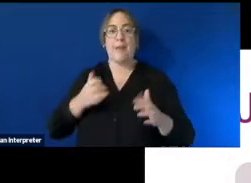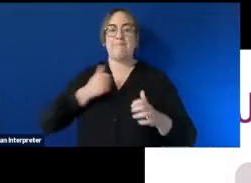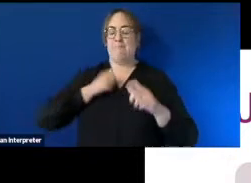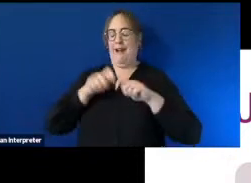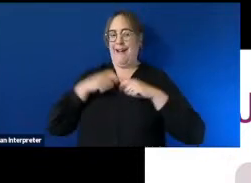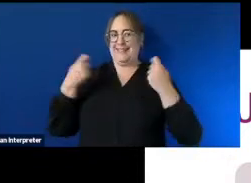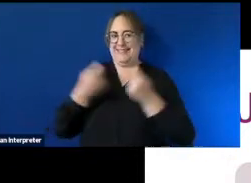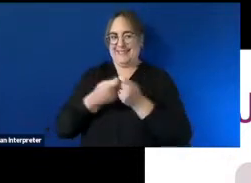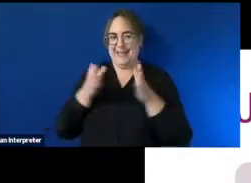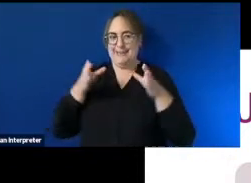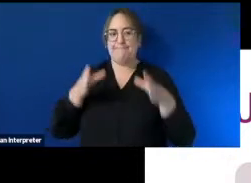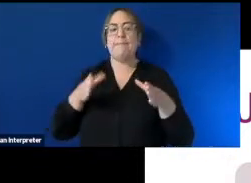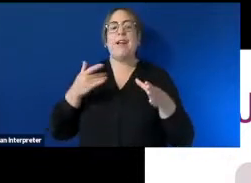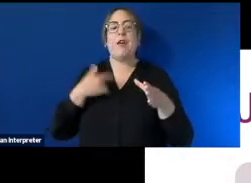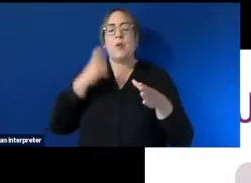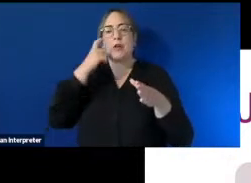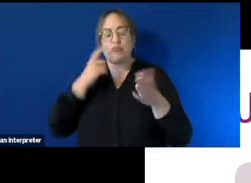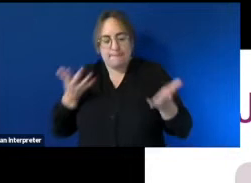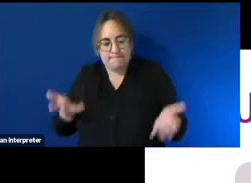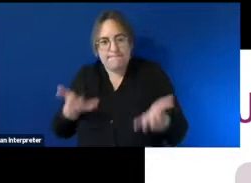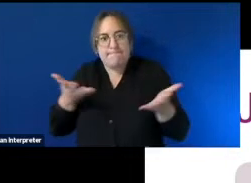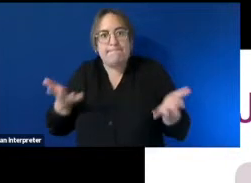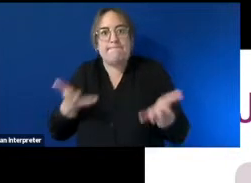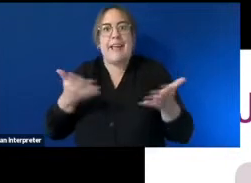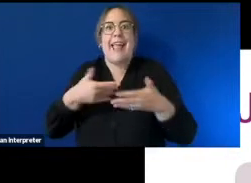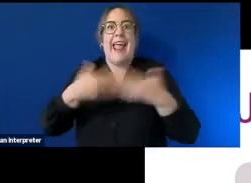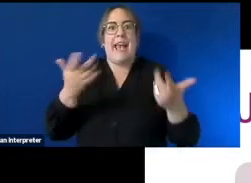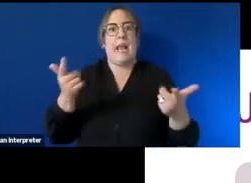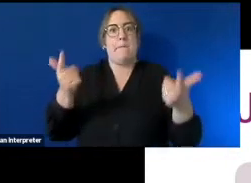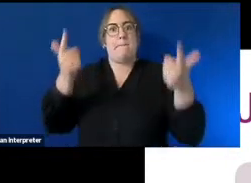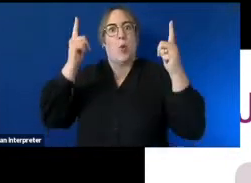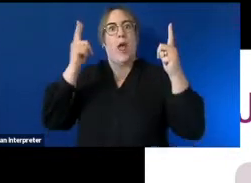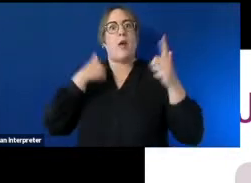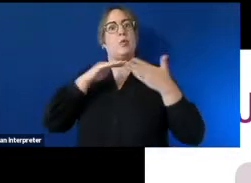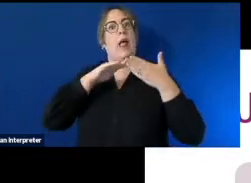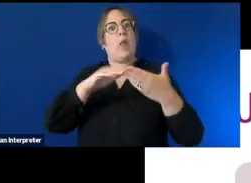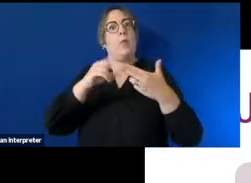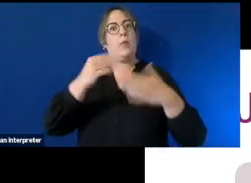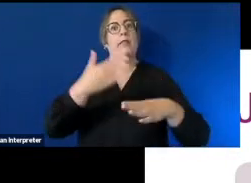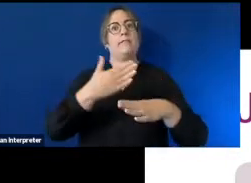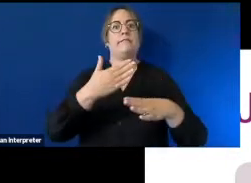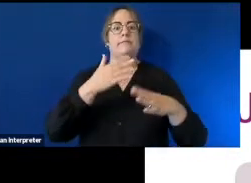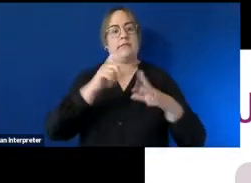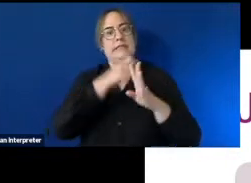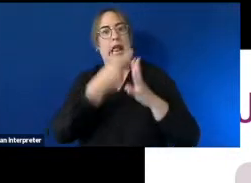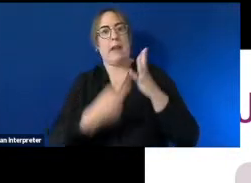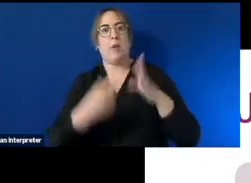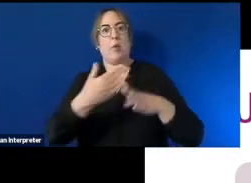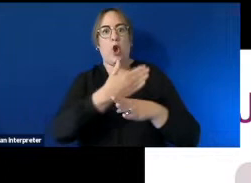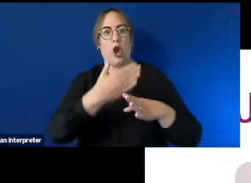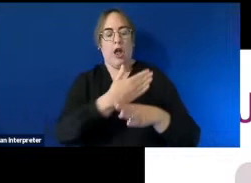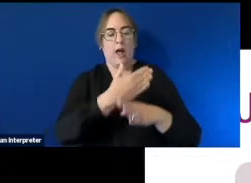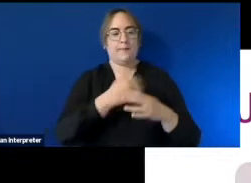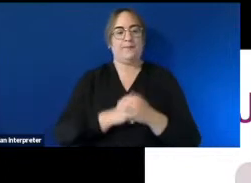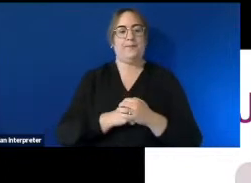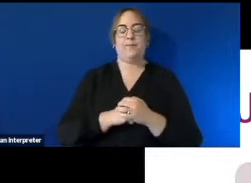any employer actually to help build their disability confidence and confidence we have the complaints resolution and referral service which aims to